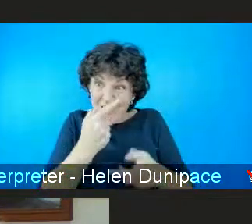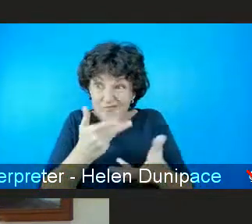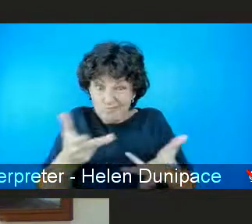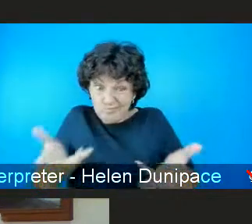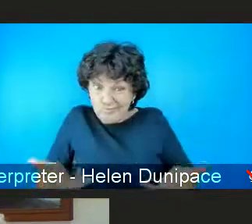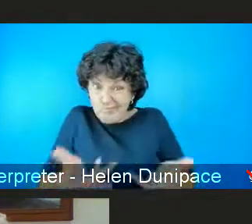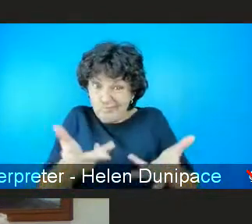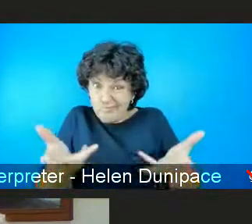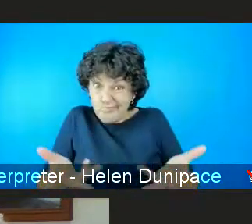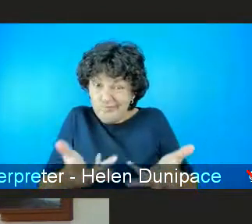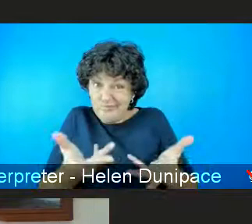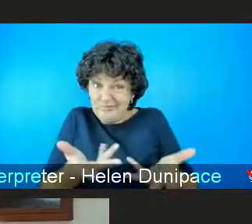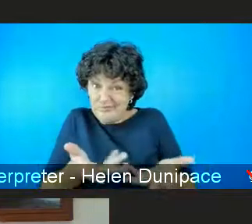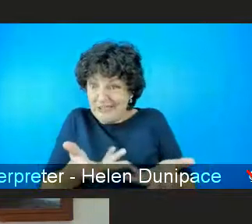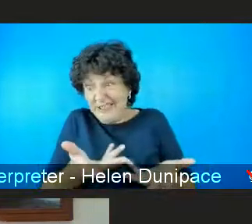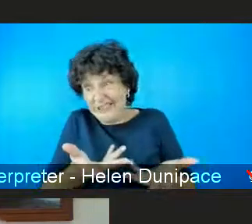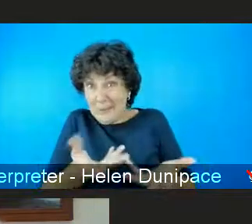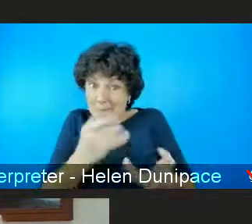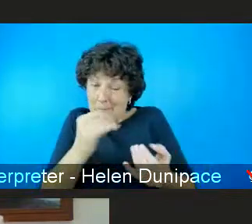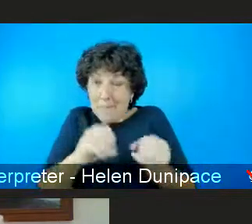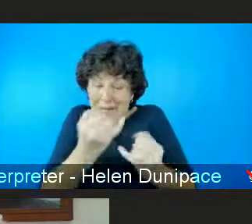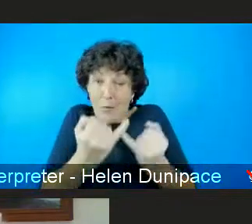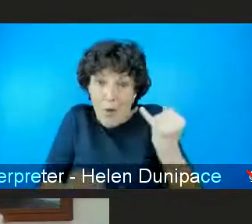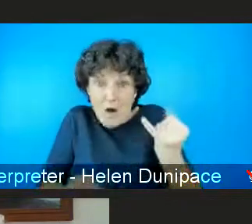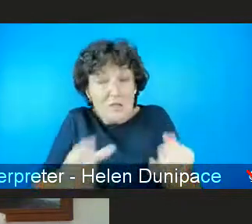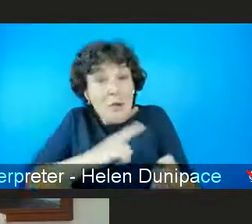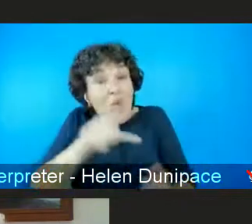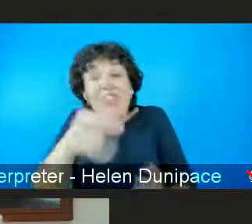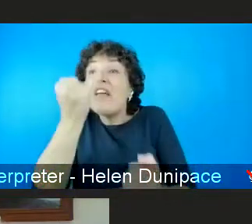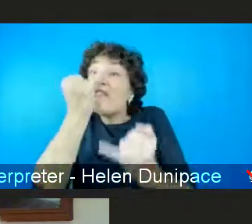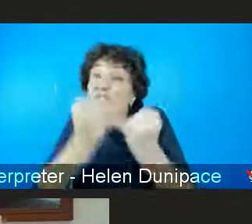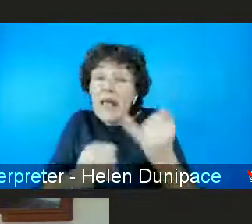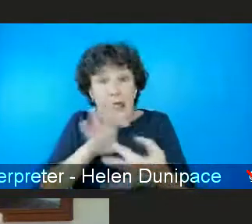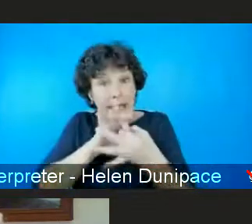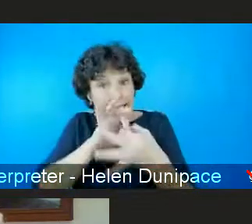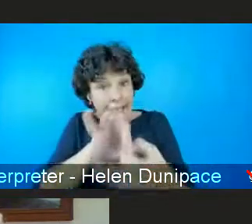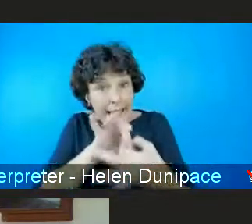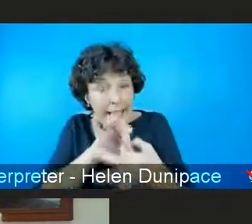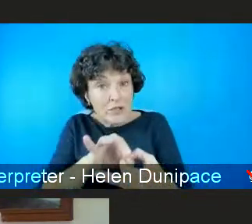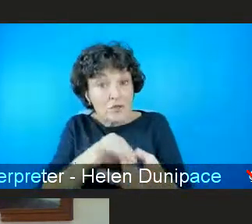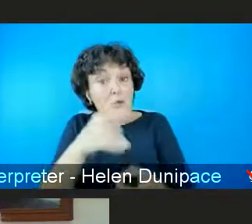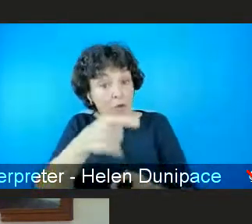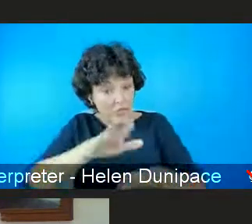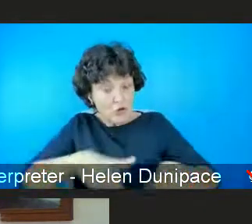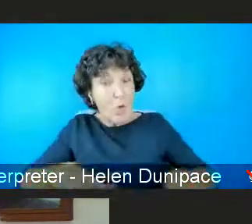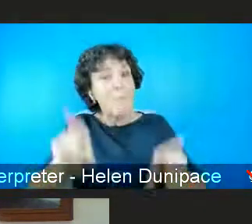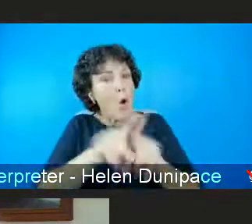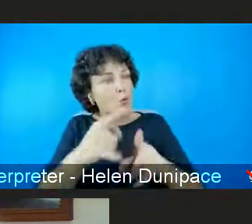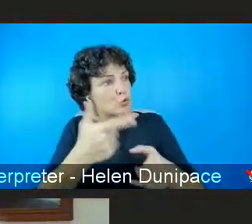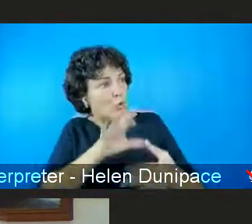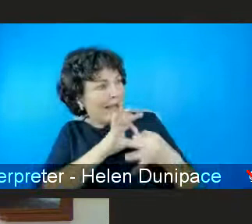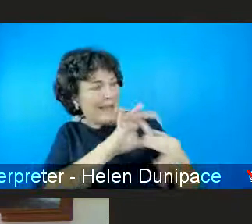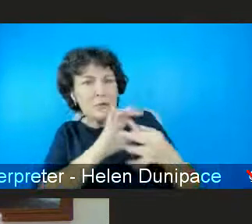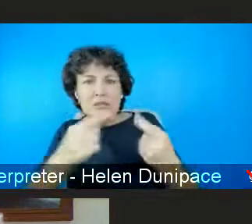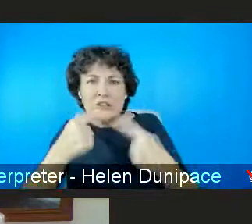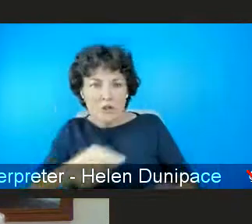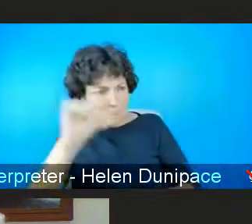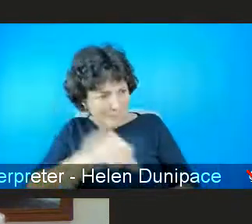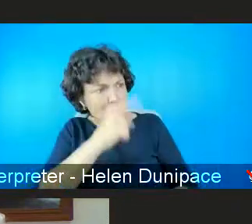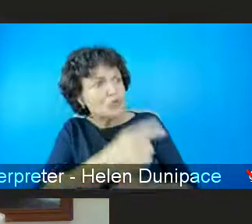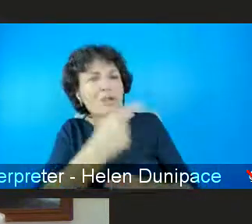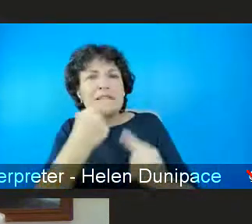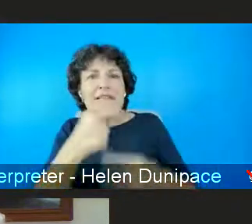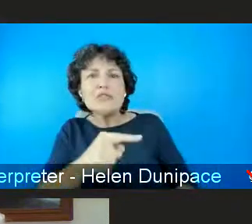engage not just in curriculum but in training with teachers and in holding teachers responsible for ignoring